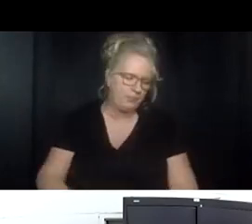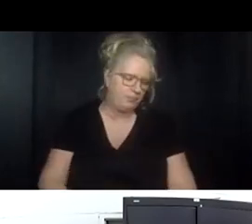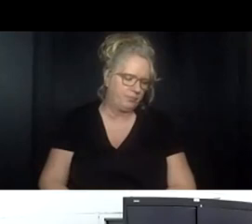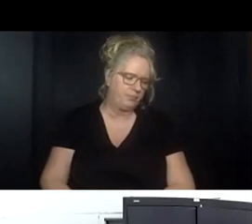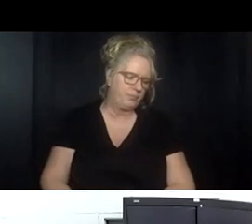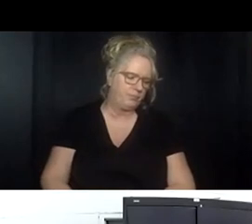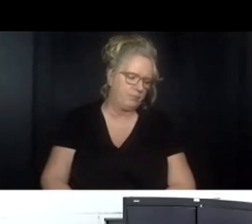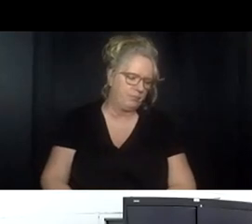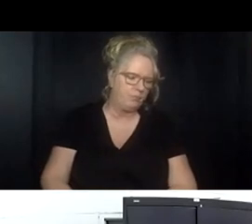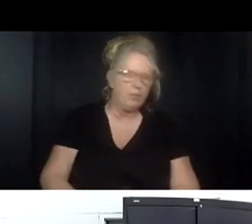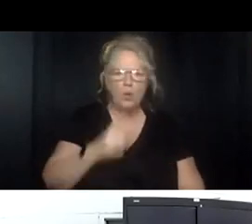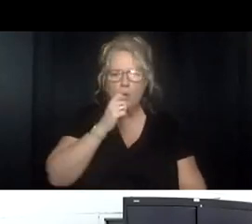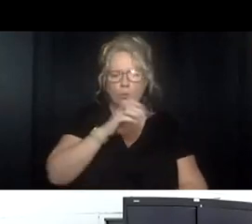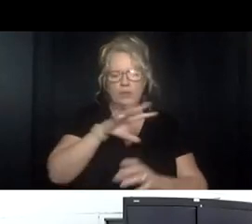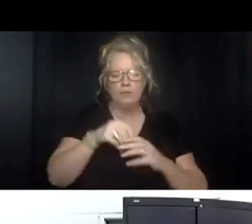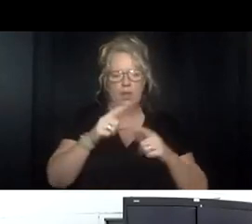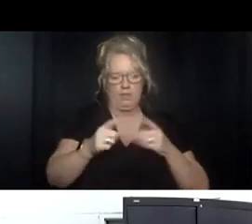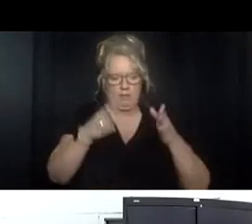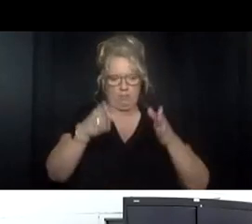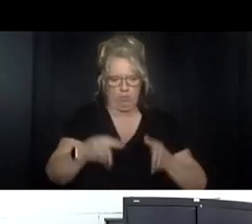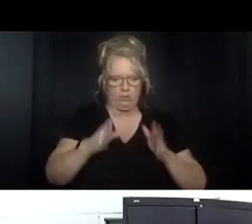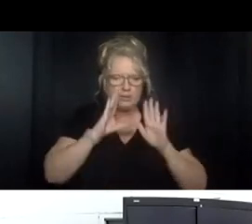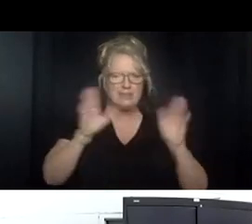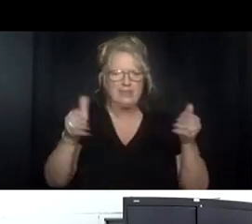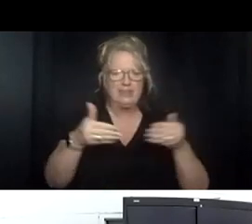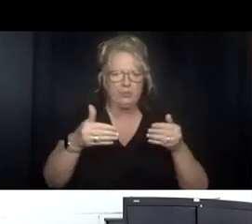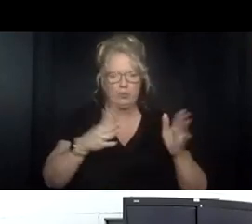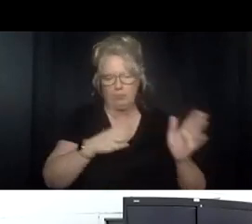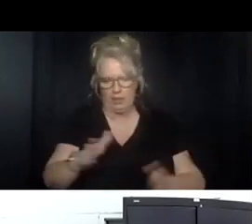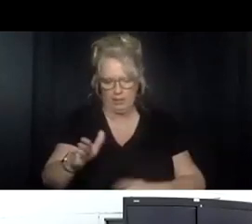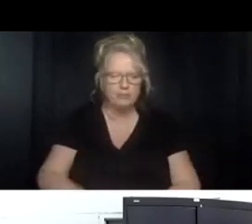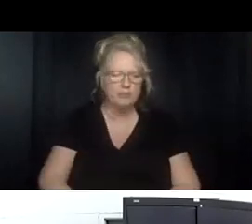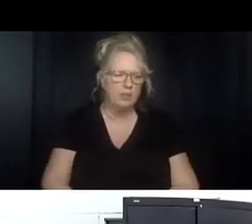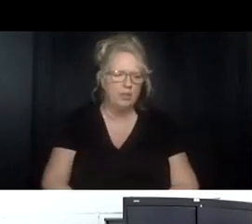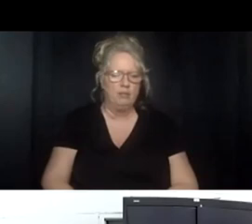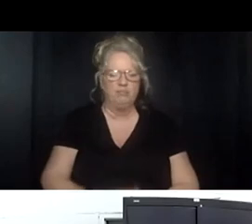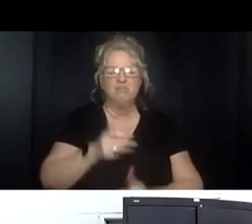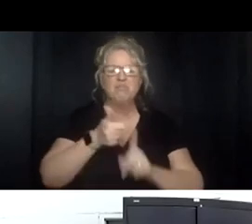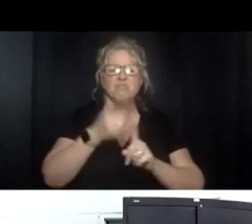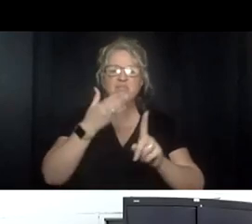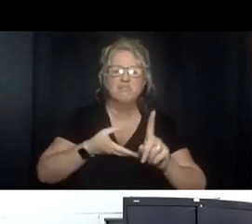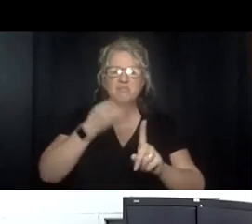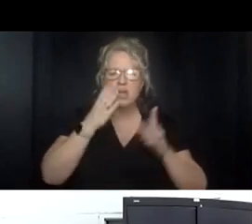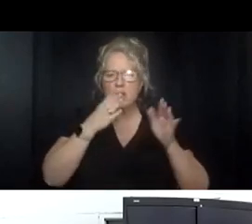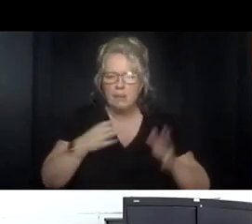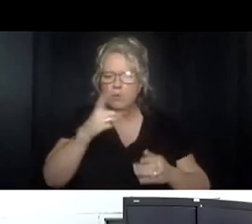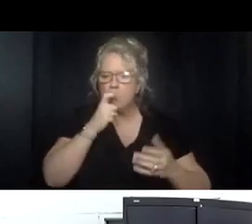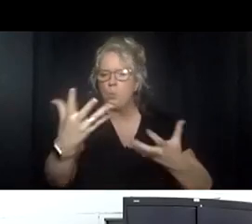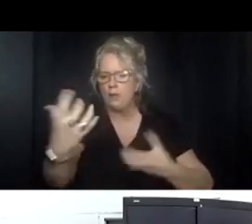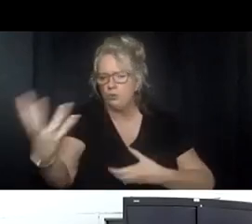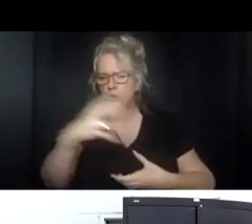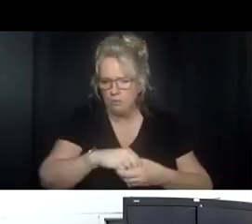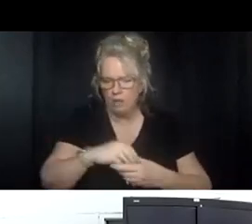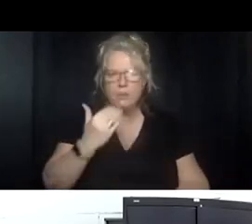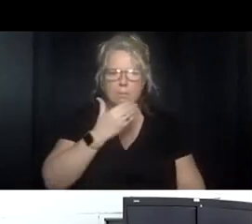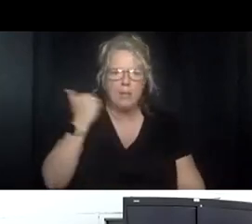who is involved in a person-centered plan the individual and whoever they would like to be involved it's the